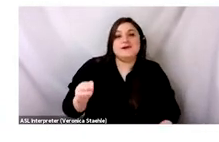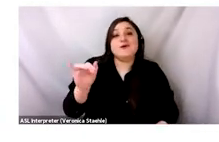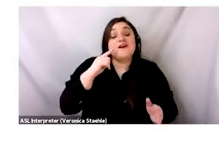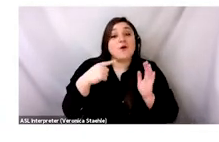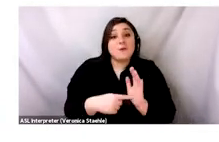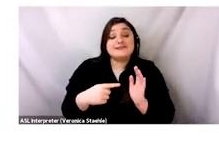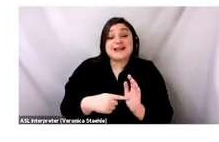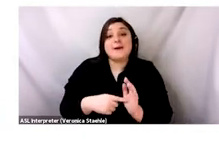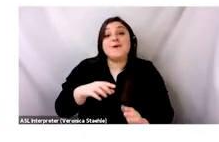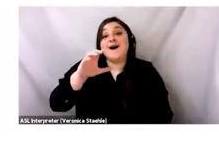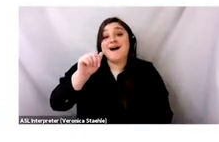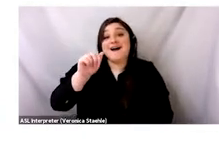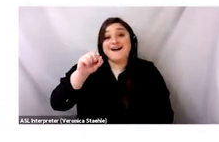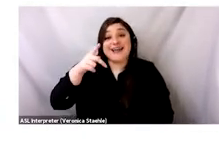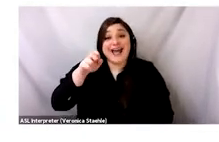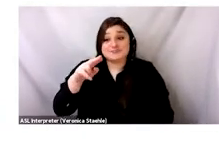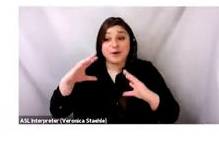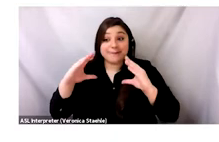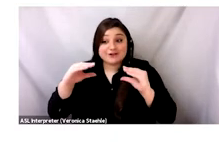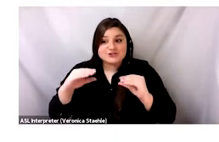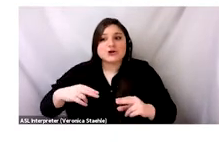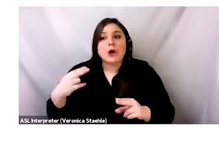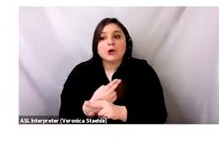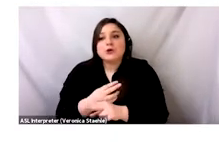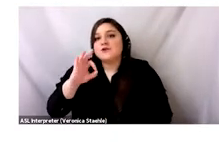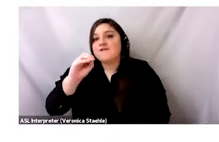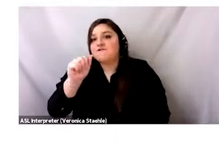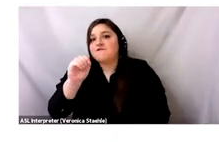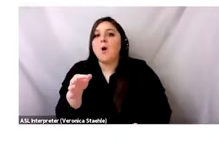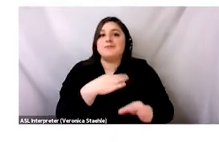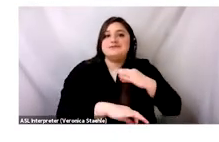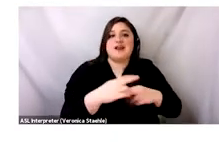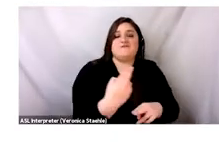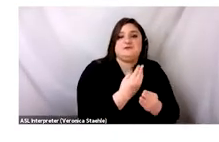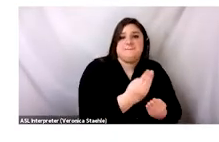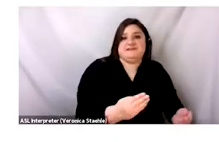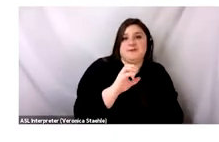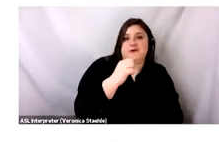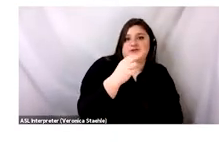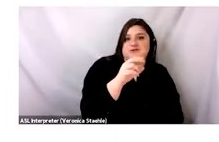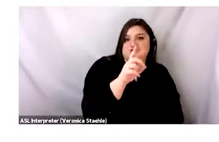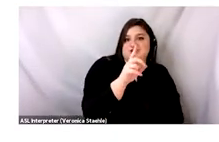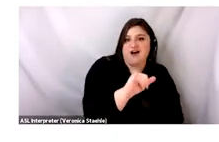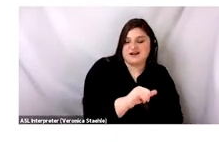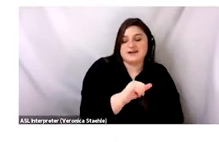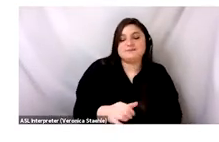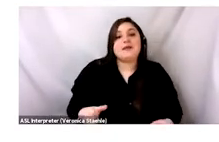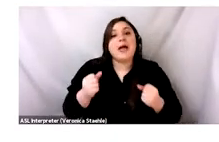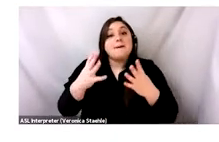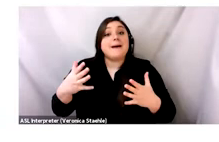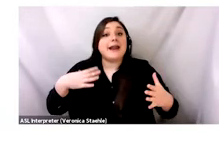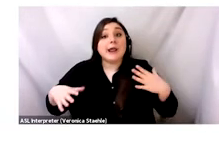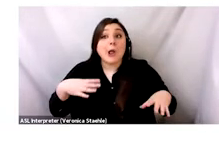companies like Casper, which use foam instead of shoddy. This means that instead of selling clothing to shoddy